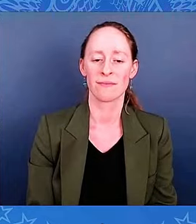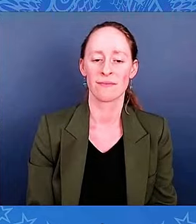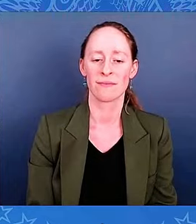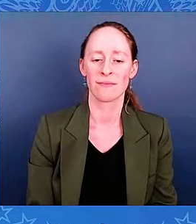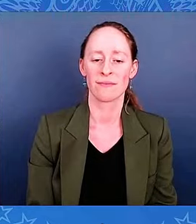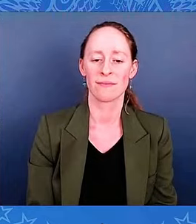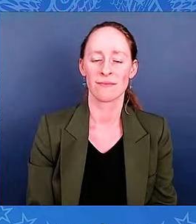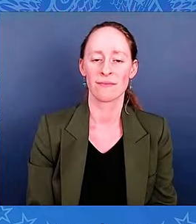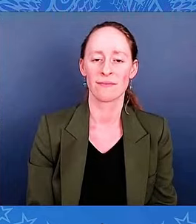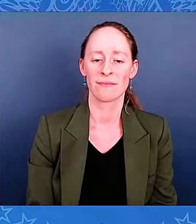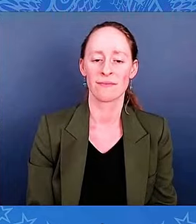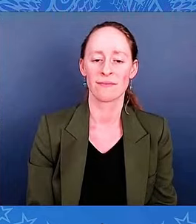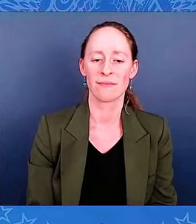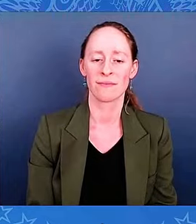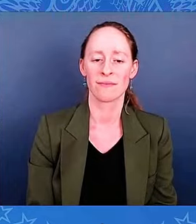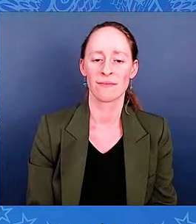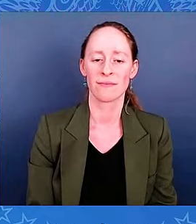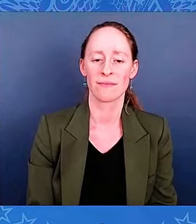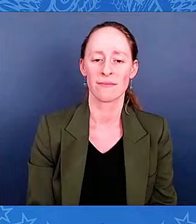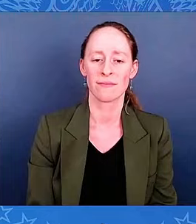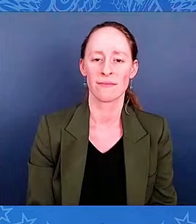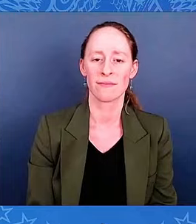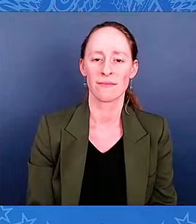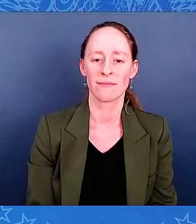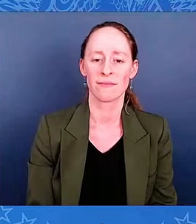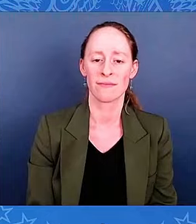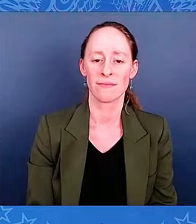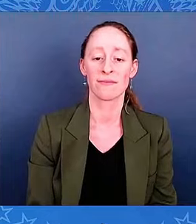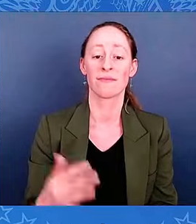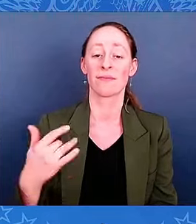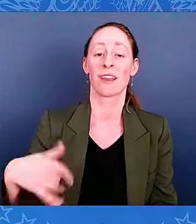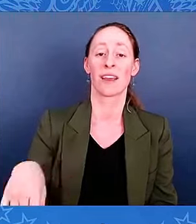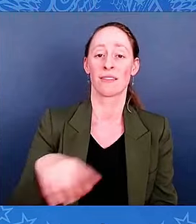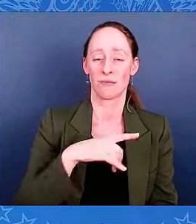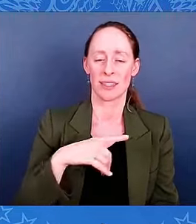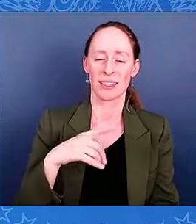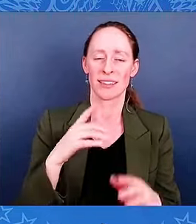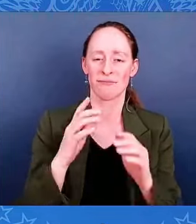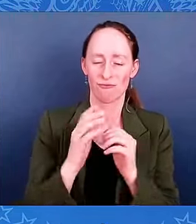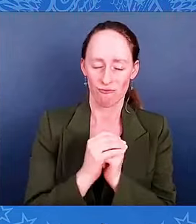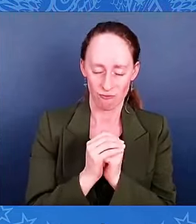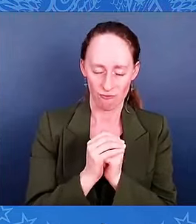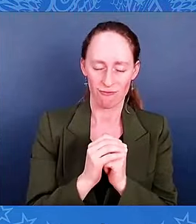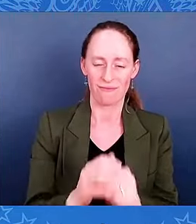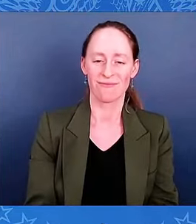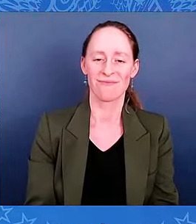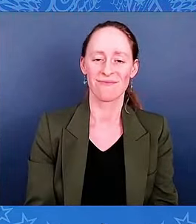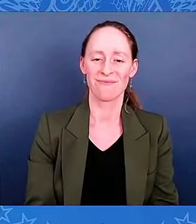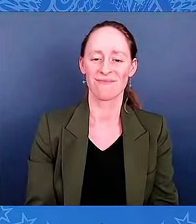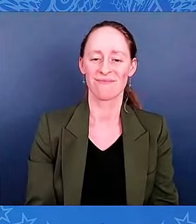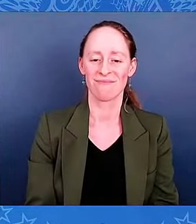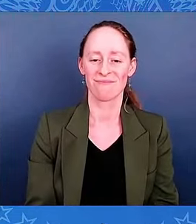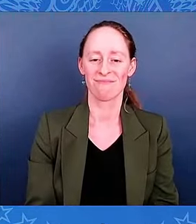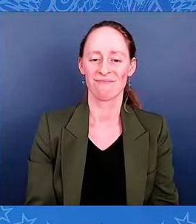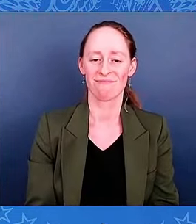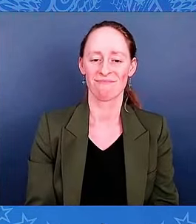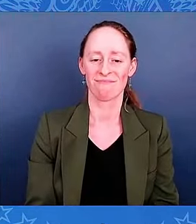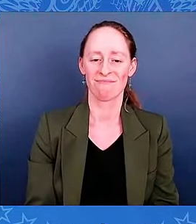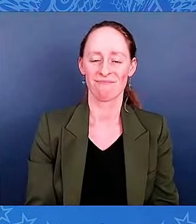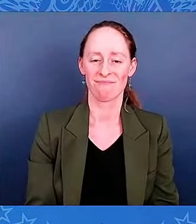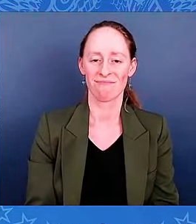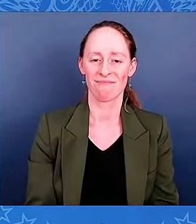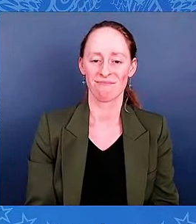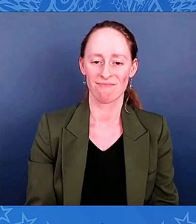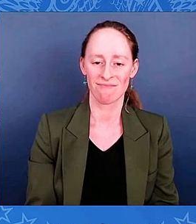Please bow with me as we mark this occasion in prayer for the invocation. Almighty God, giver